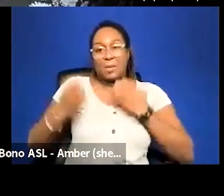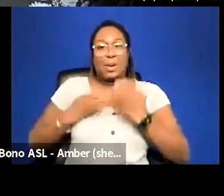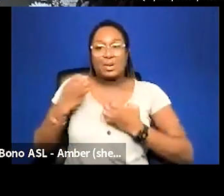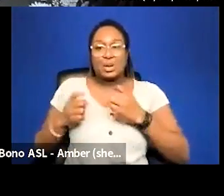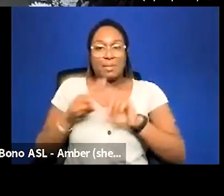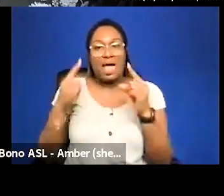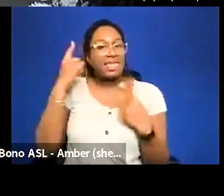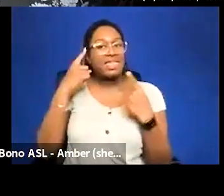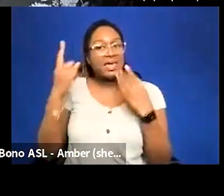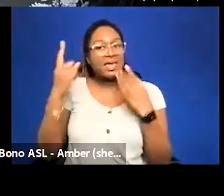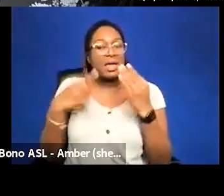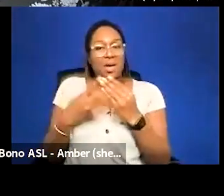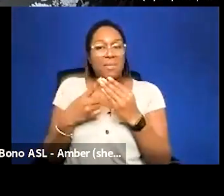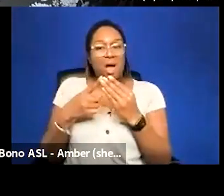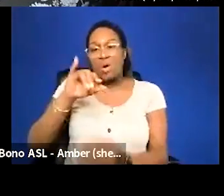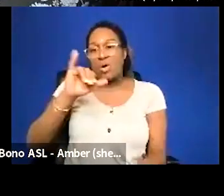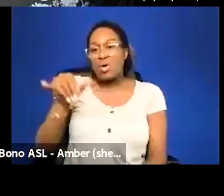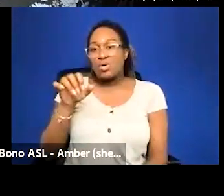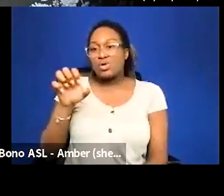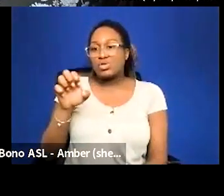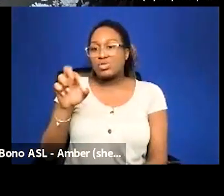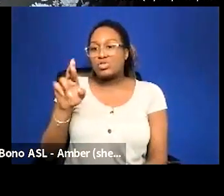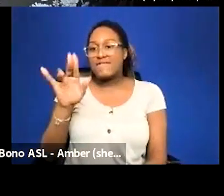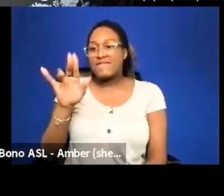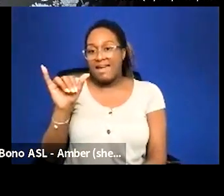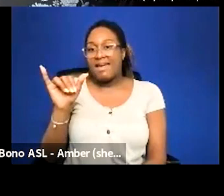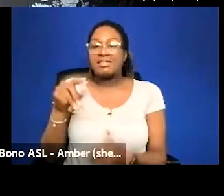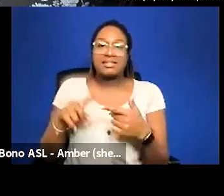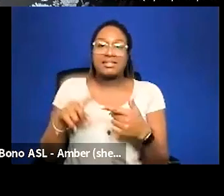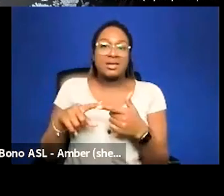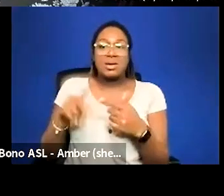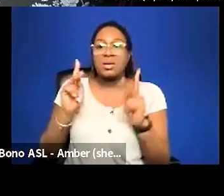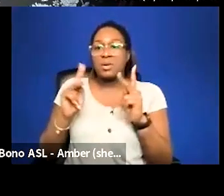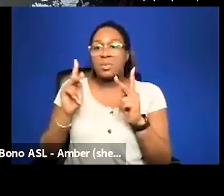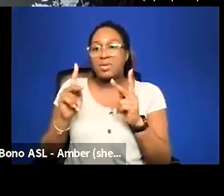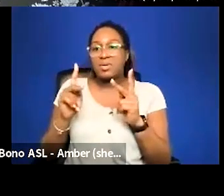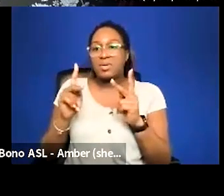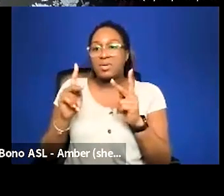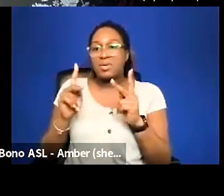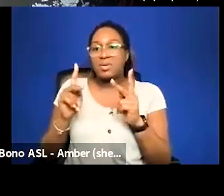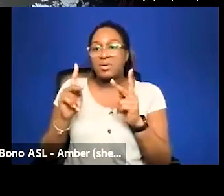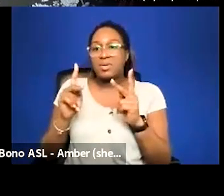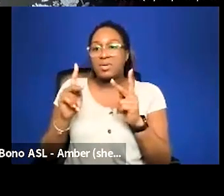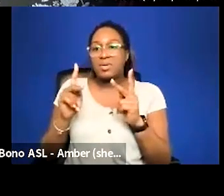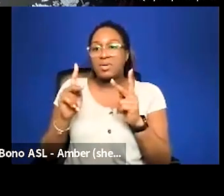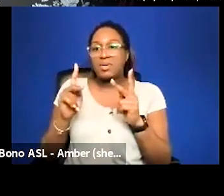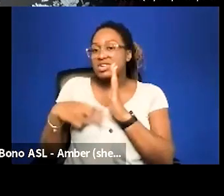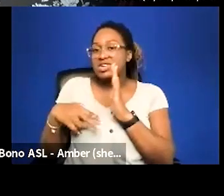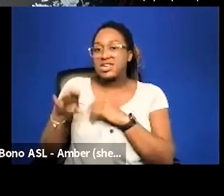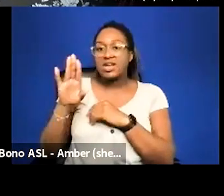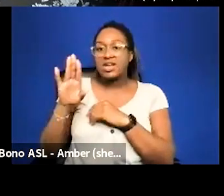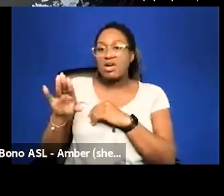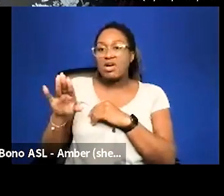people like gervais i think of people um like reading roxane gays hunger and her relationship with her body